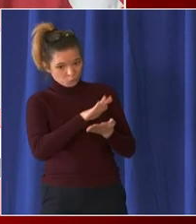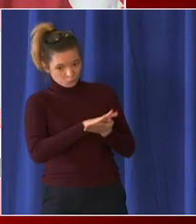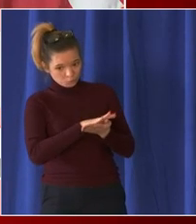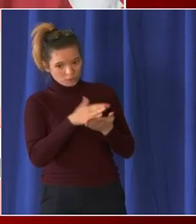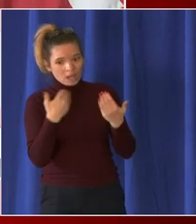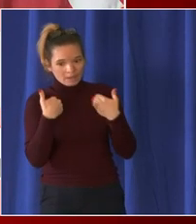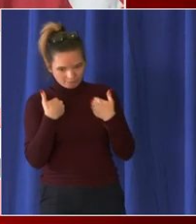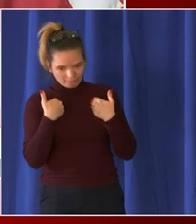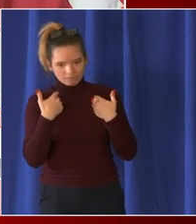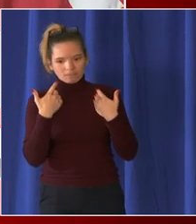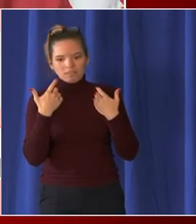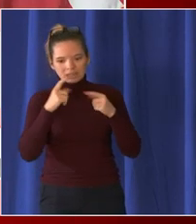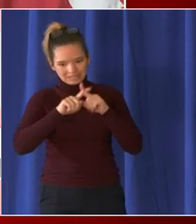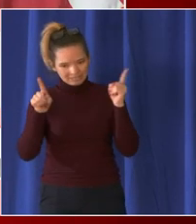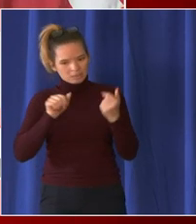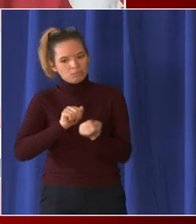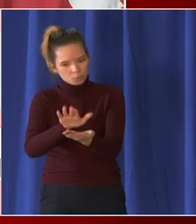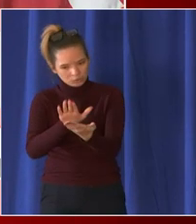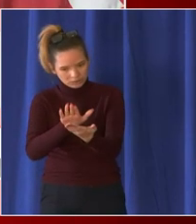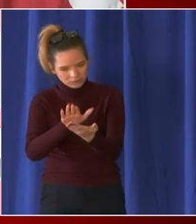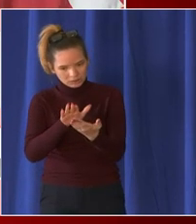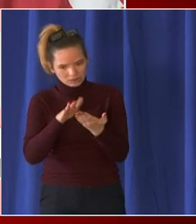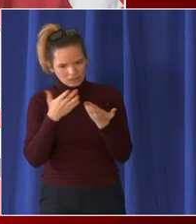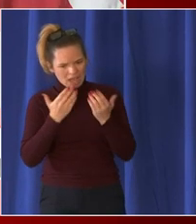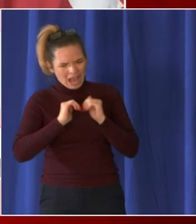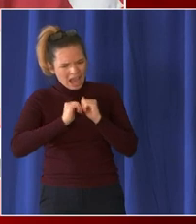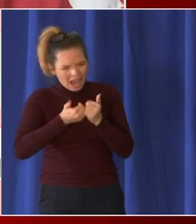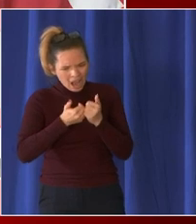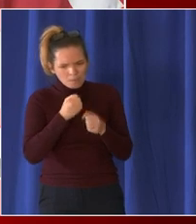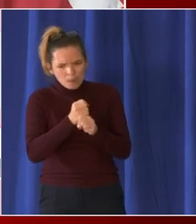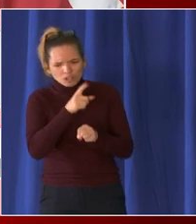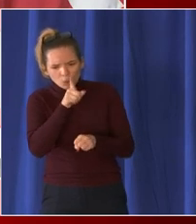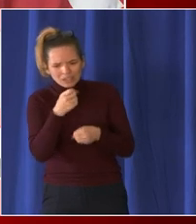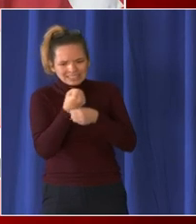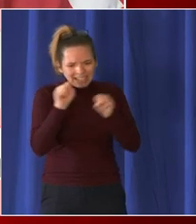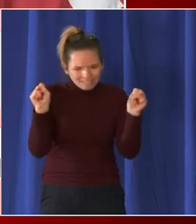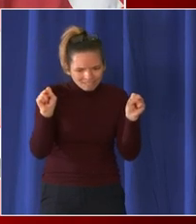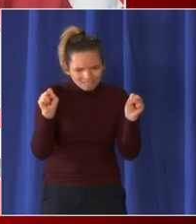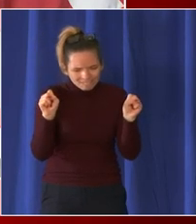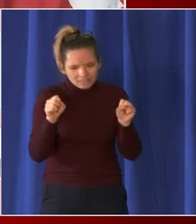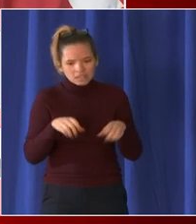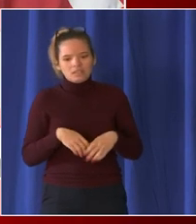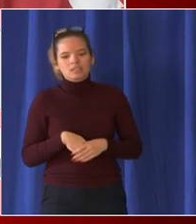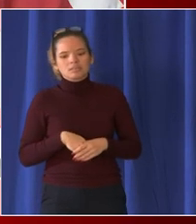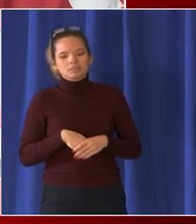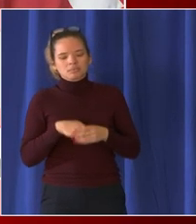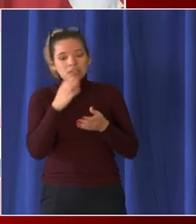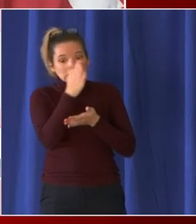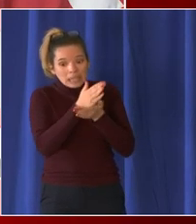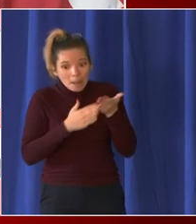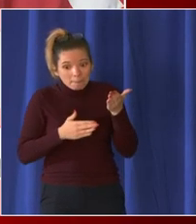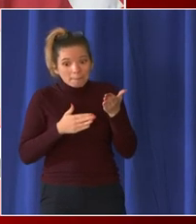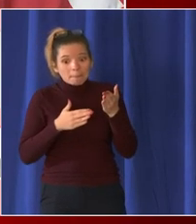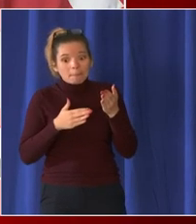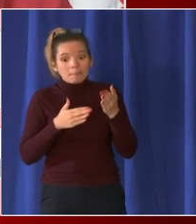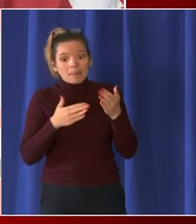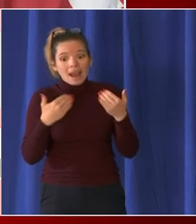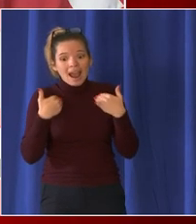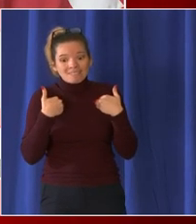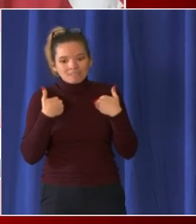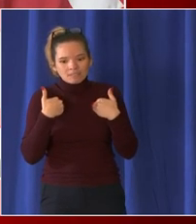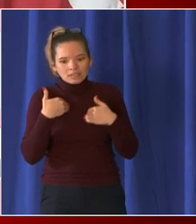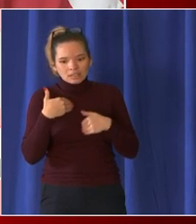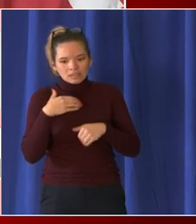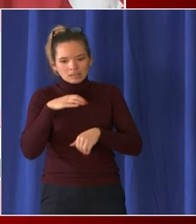classroom some offered wristbands some were giving out tickets uh some schools staggered students throughout the day to show proof of a negative test when